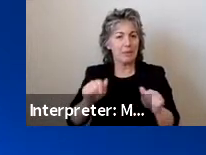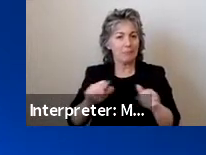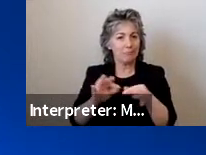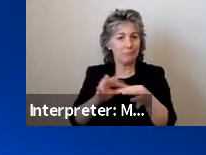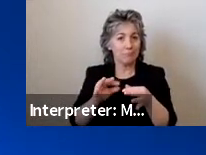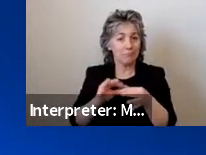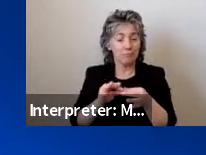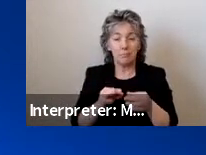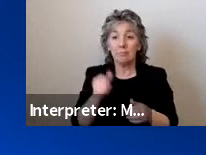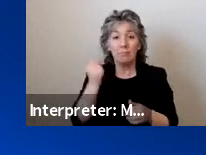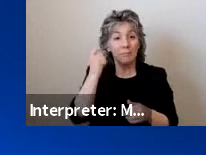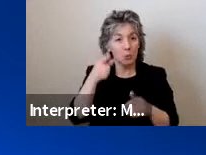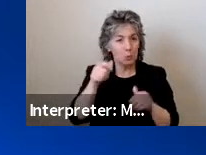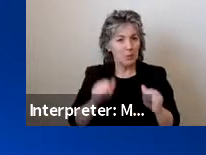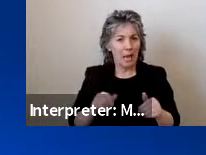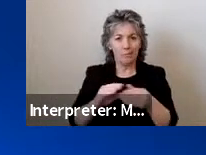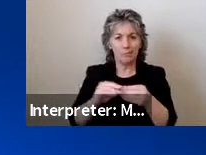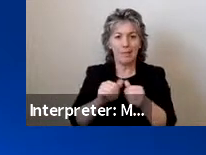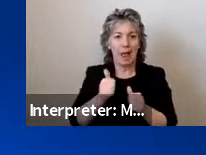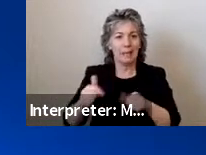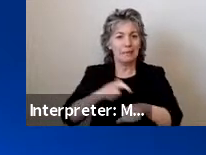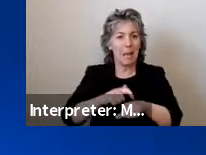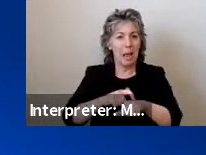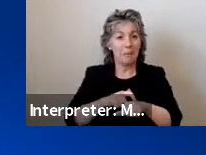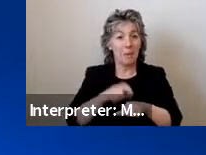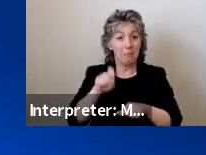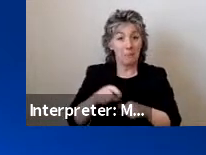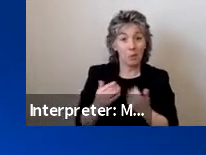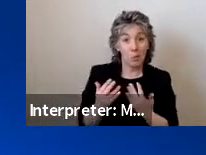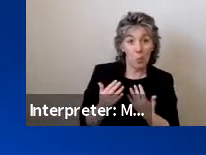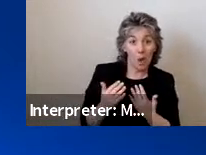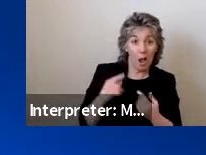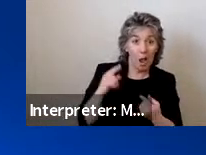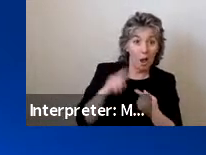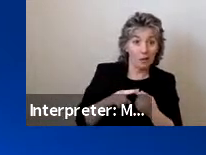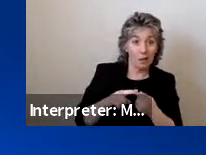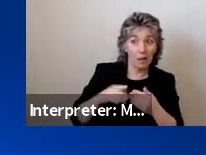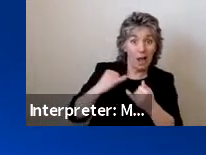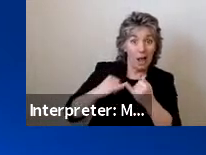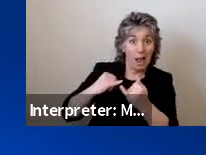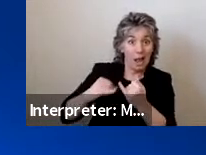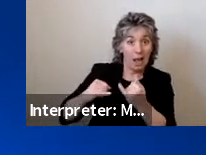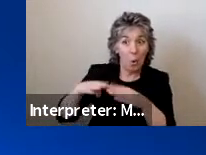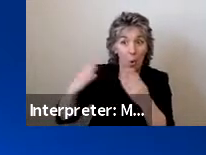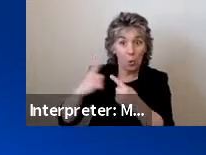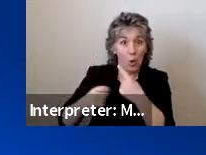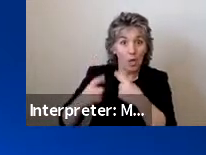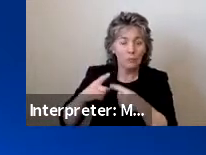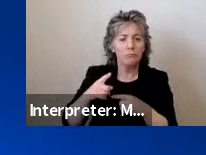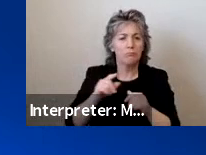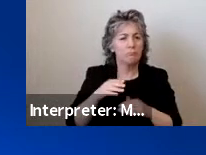at any time during the event. You don't need to wait until we are officially in the open discussion portion of the event.